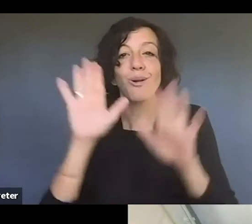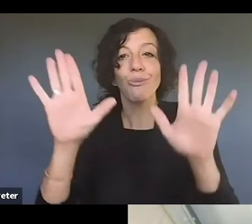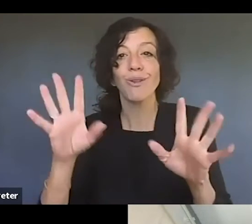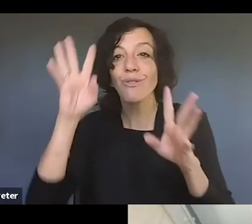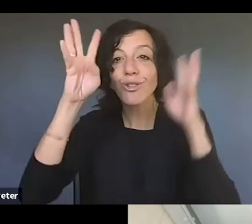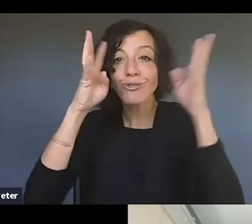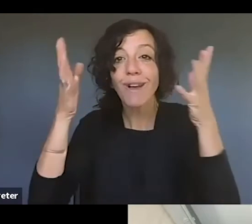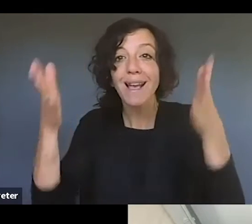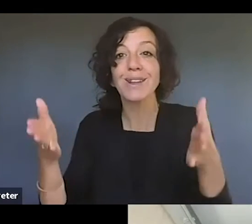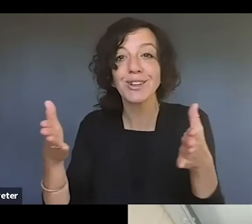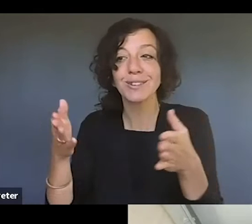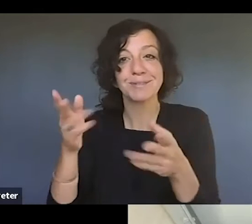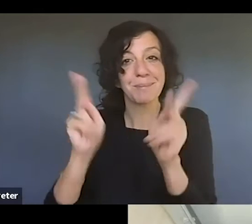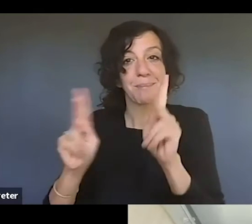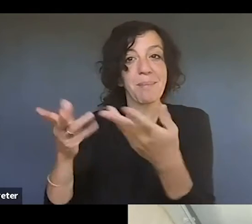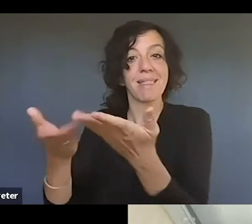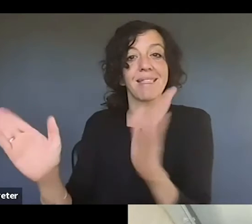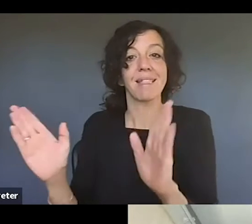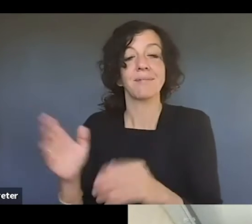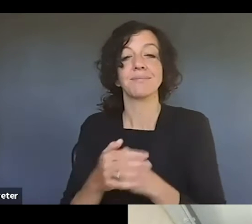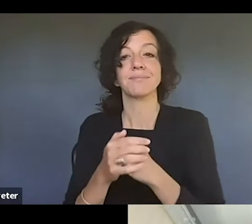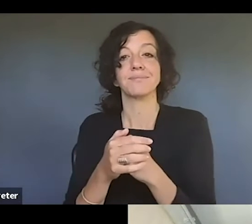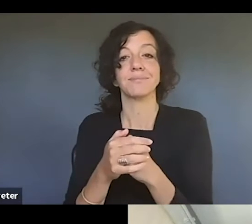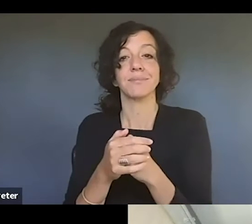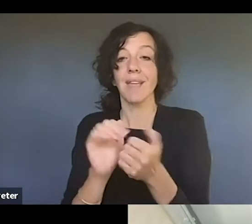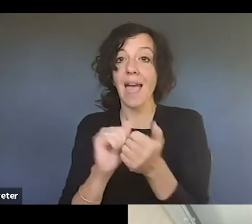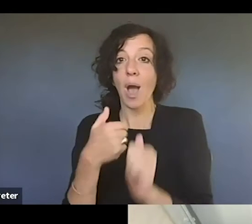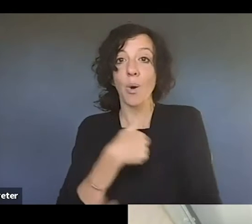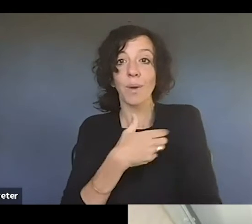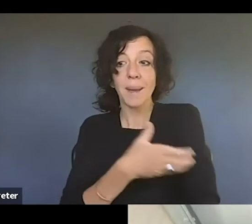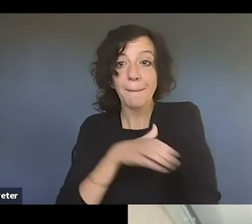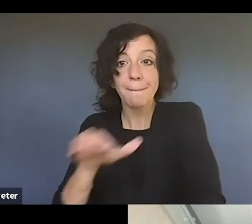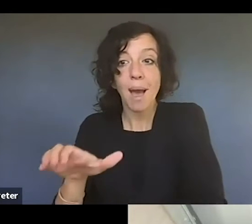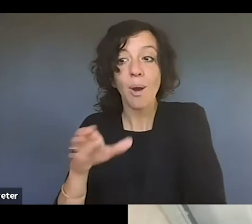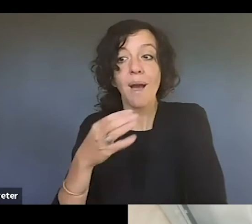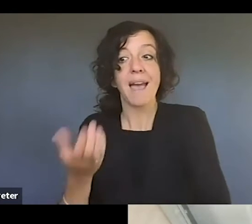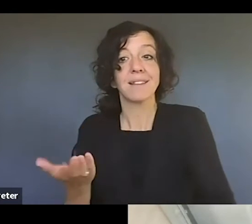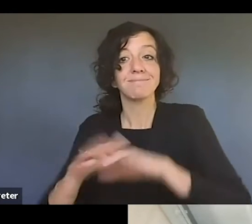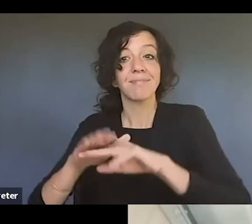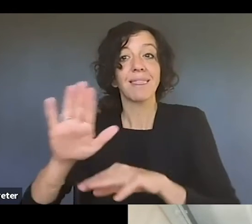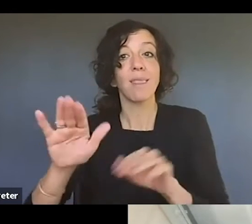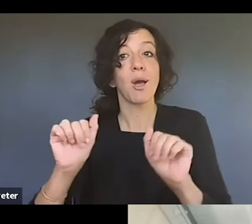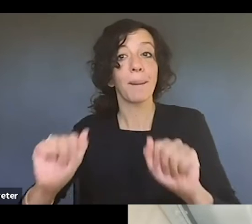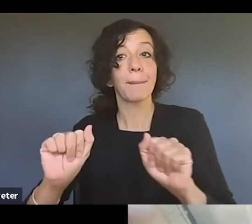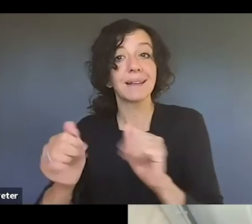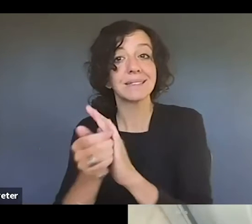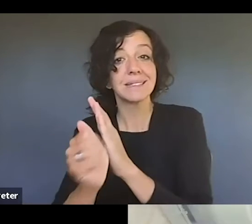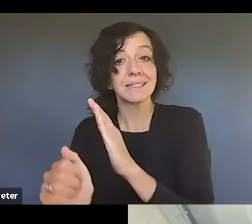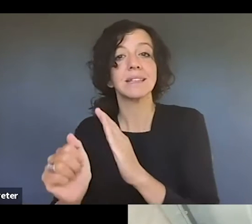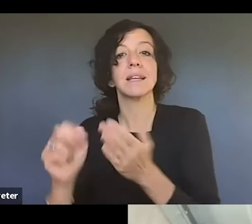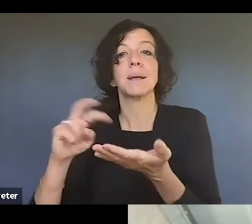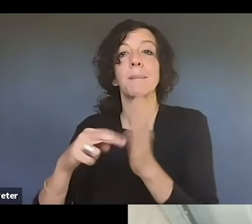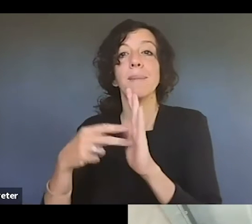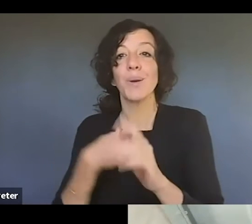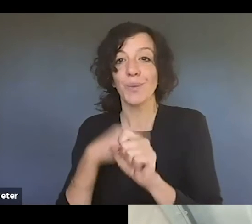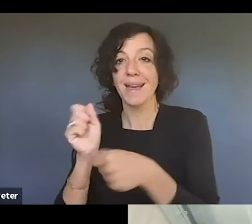really being able to, by empowering and creating their capacity, that we would actually be able to, one, bring more